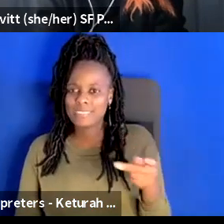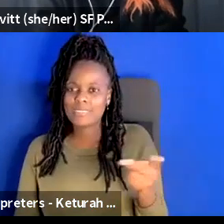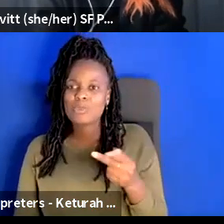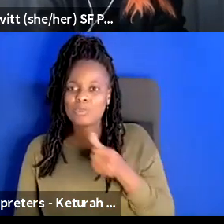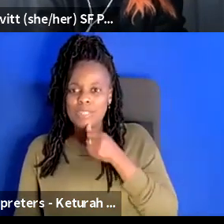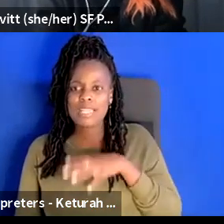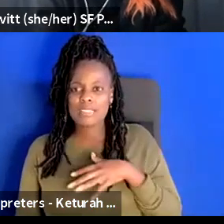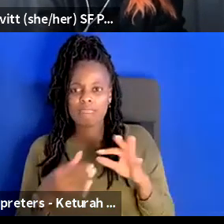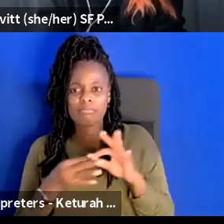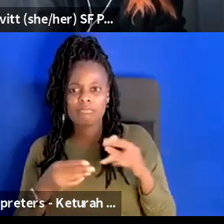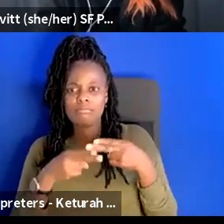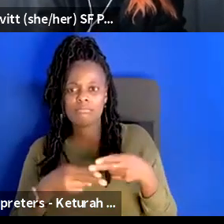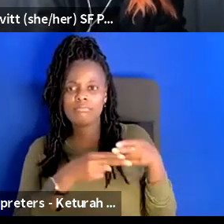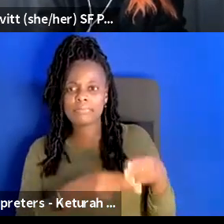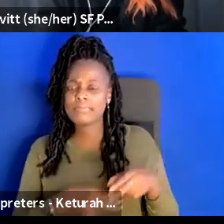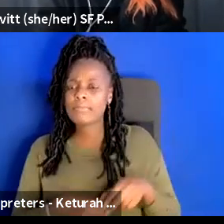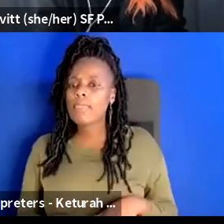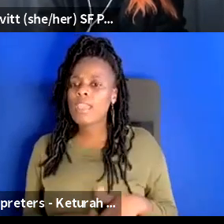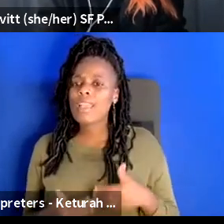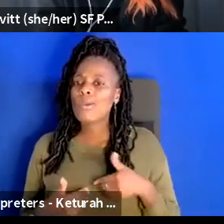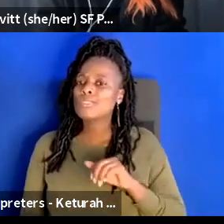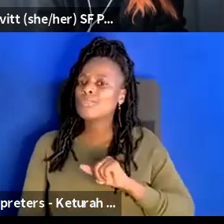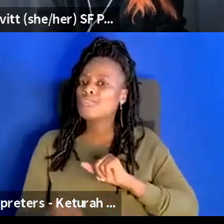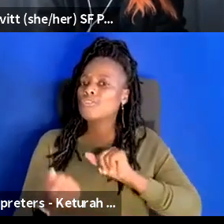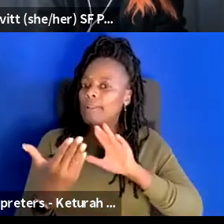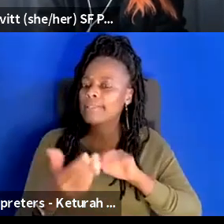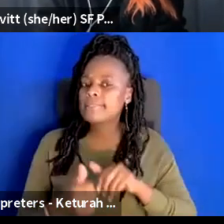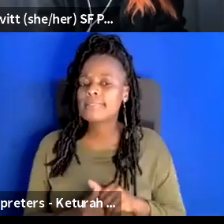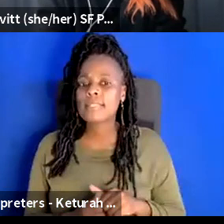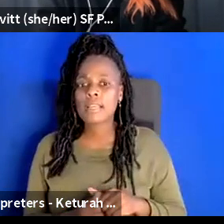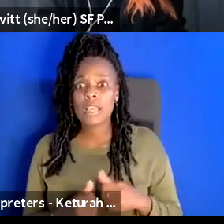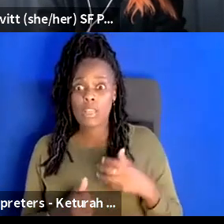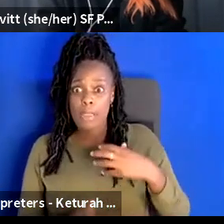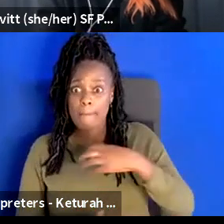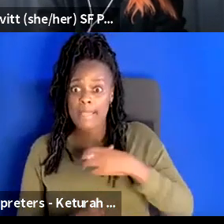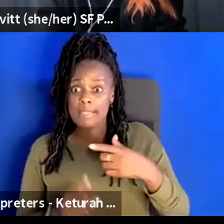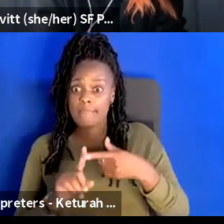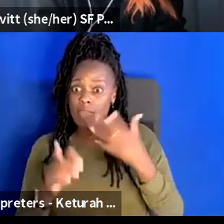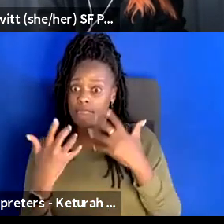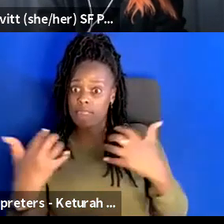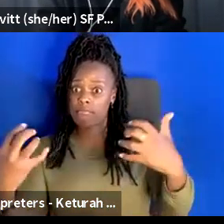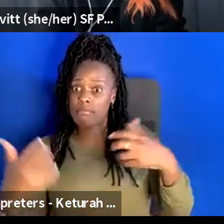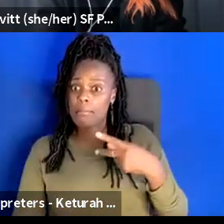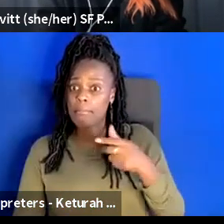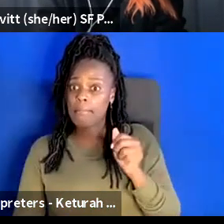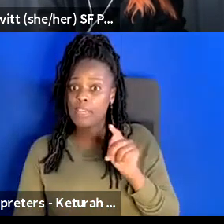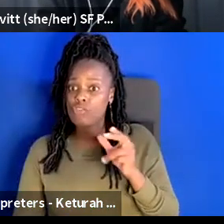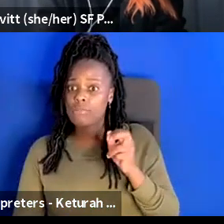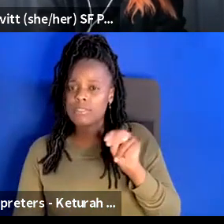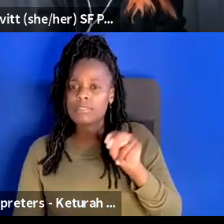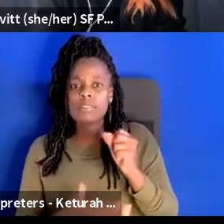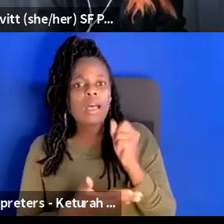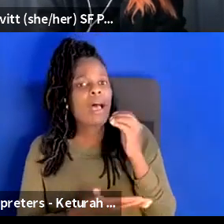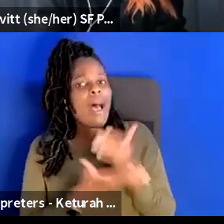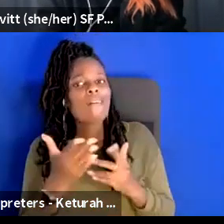just want to address the narrative so far i'm understanding from these complaints from patrons is that there is a specific group of people